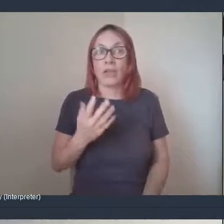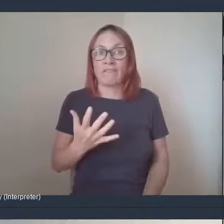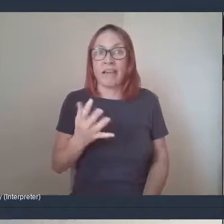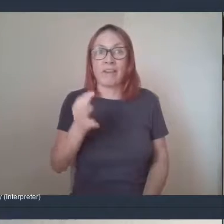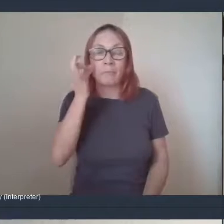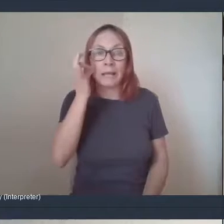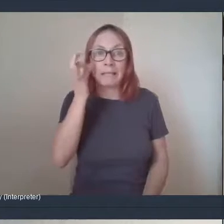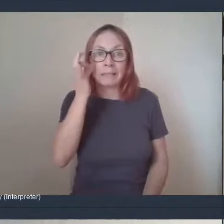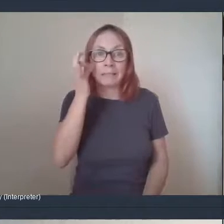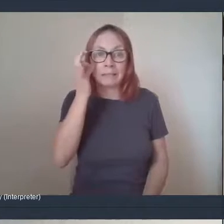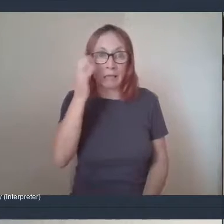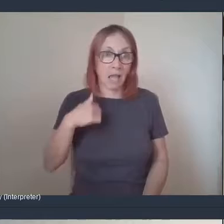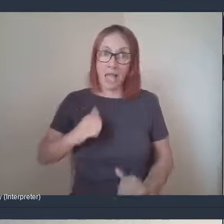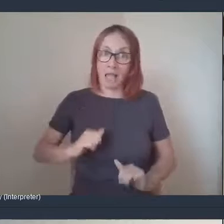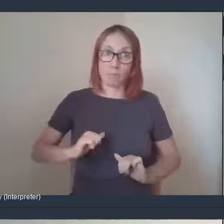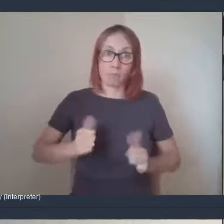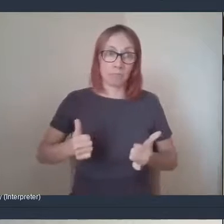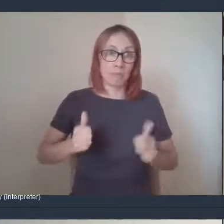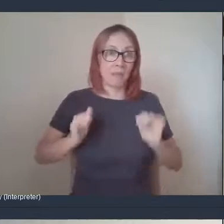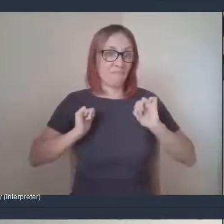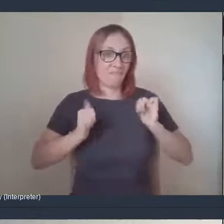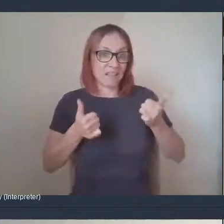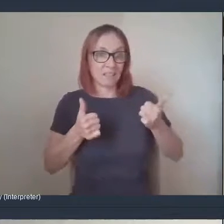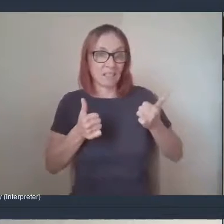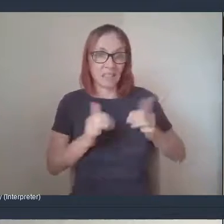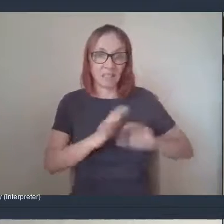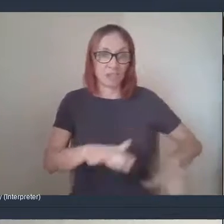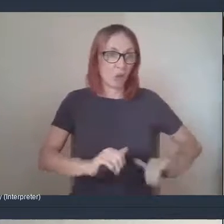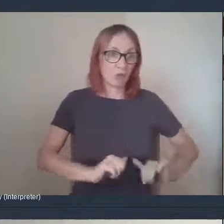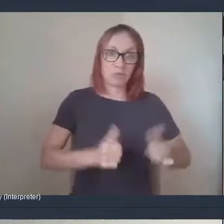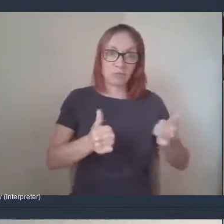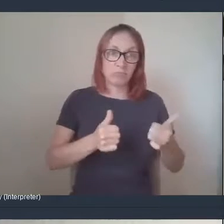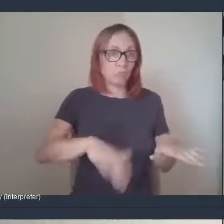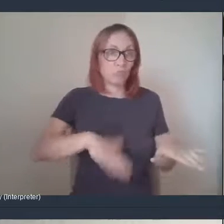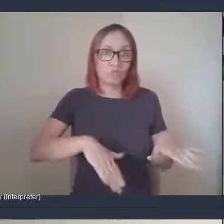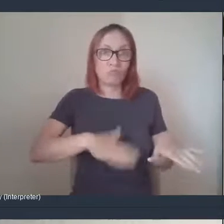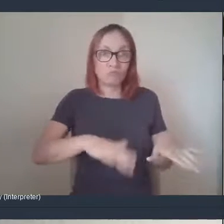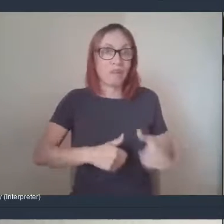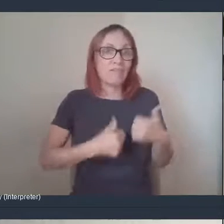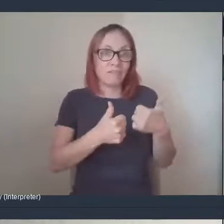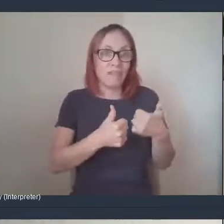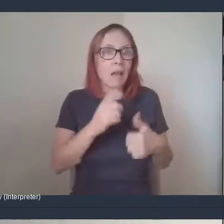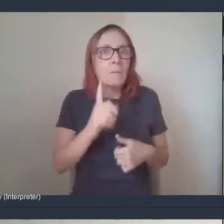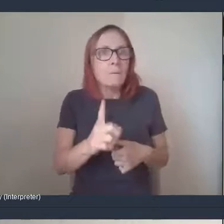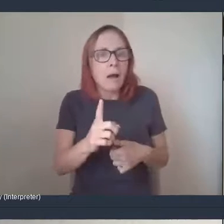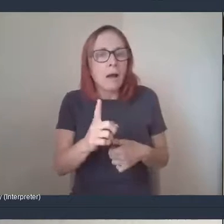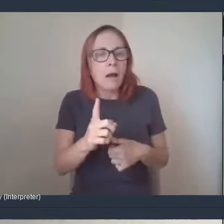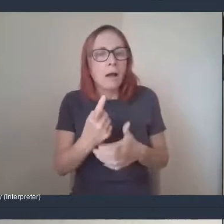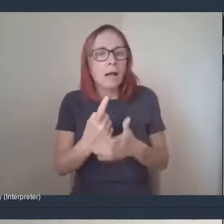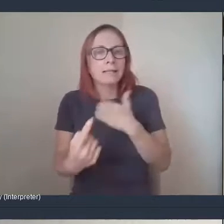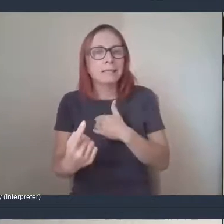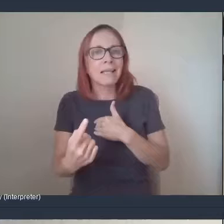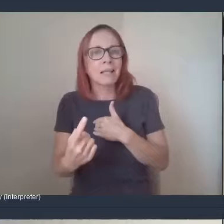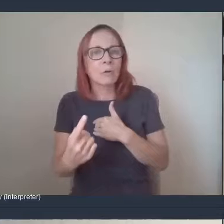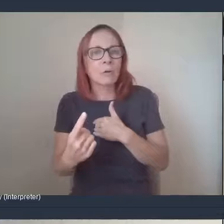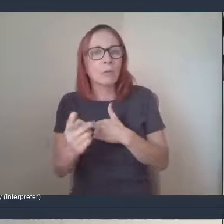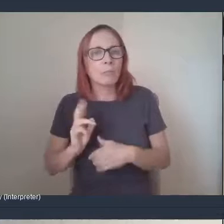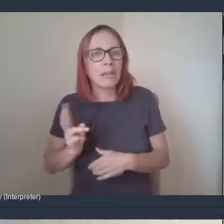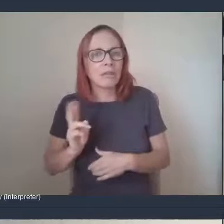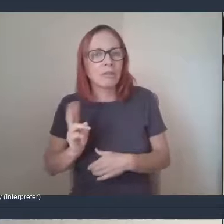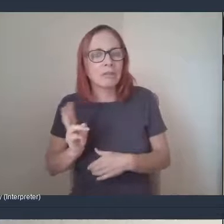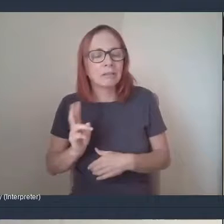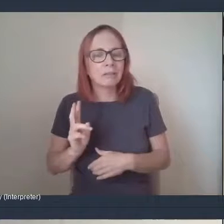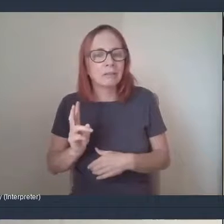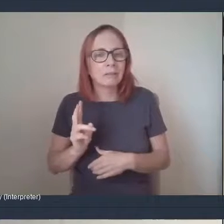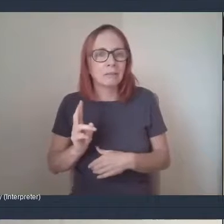I'm quite able bodied and my children were scooting along on scooters. But if you're a single parent with a baby in a buggy and toddlers